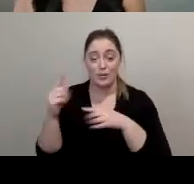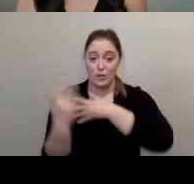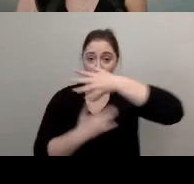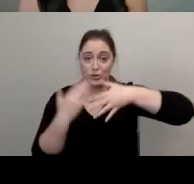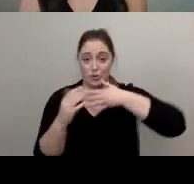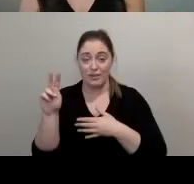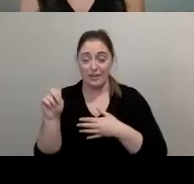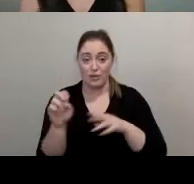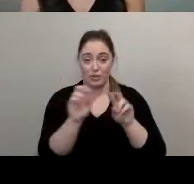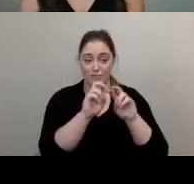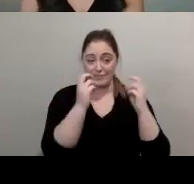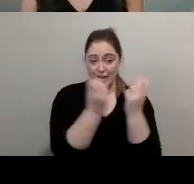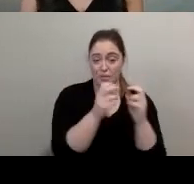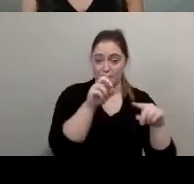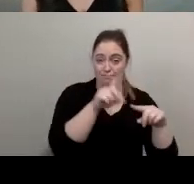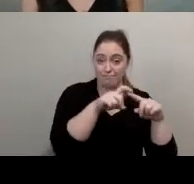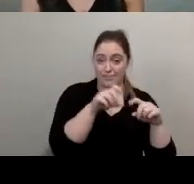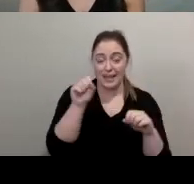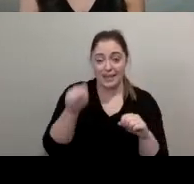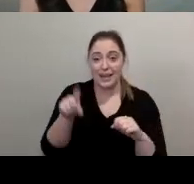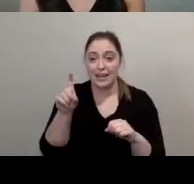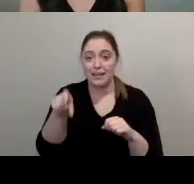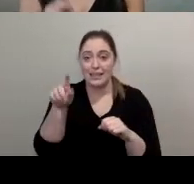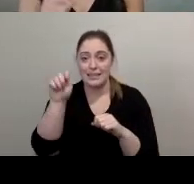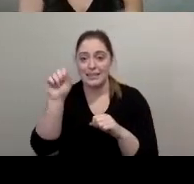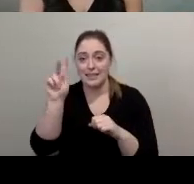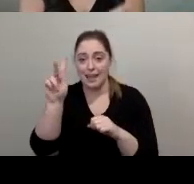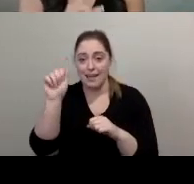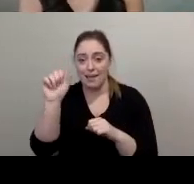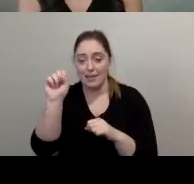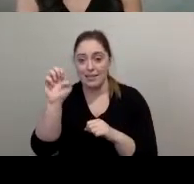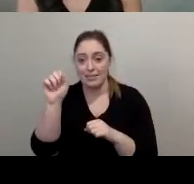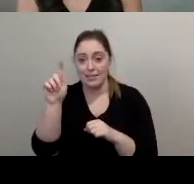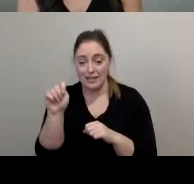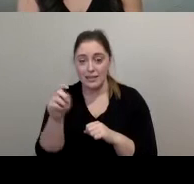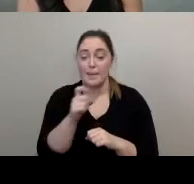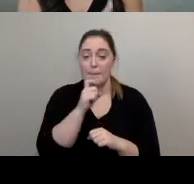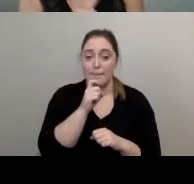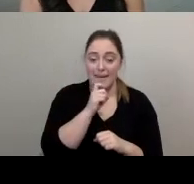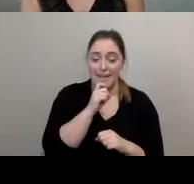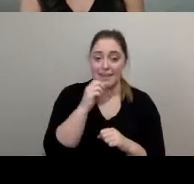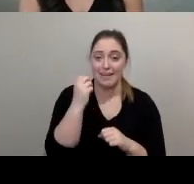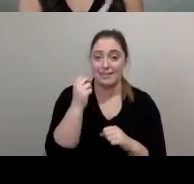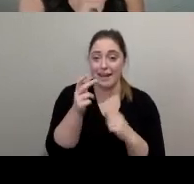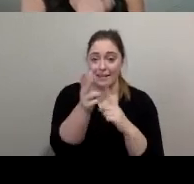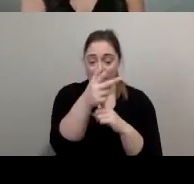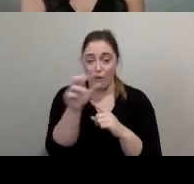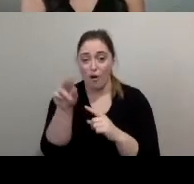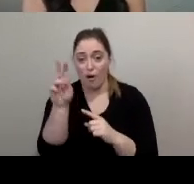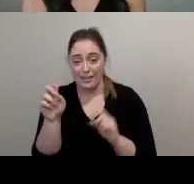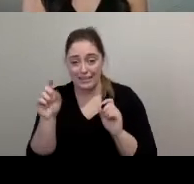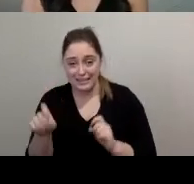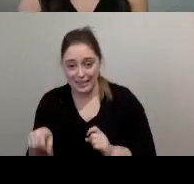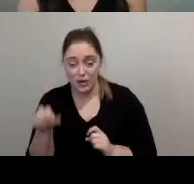seat take a seat at any table by clicking take a seat and turn on camera and your mic otherwise you'll do what i did this morning where i'm talking